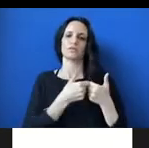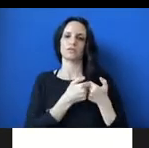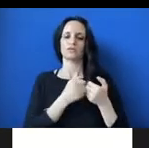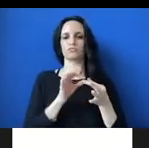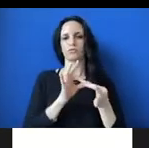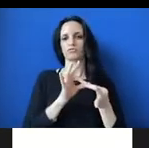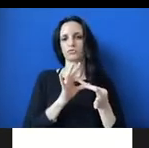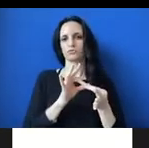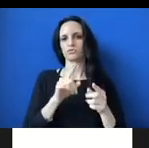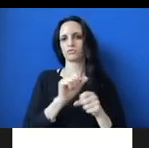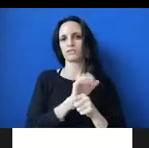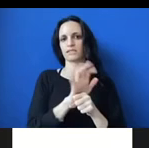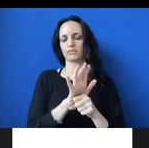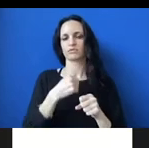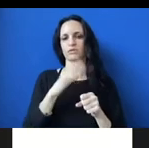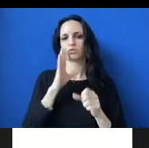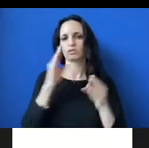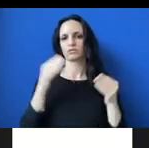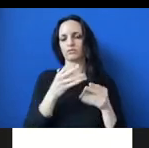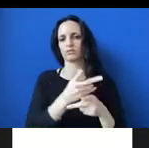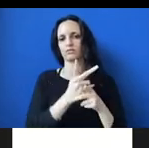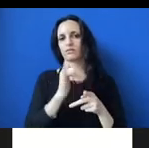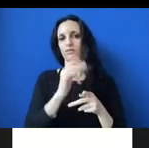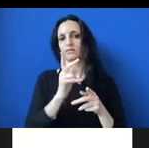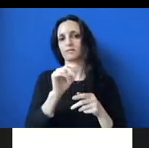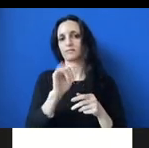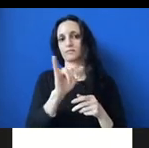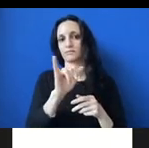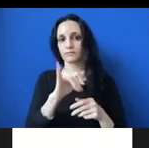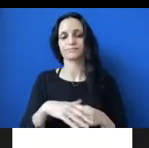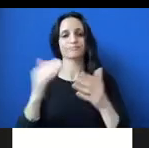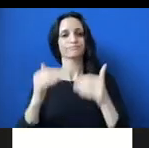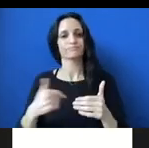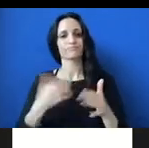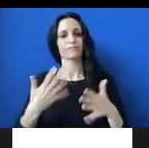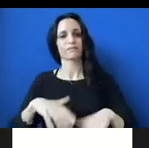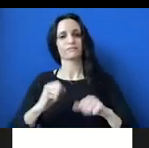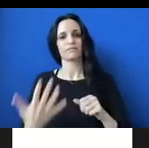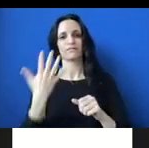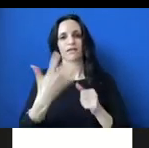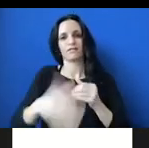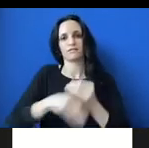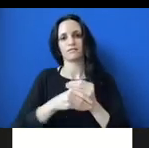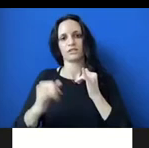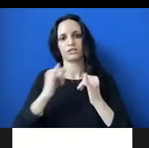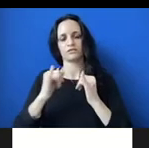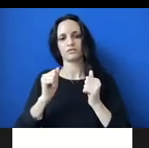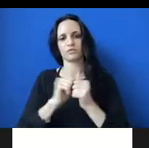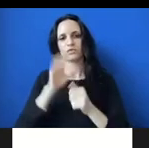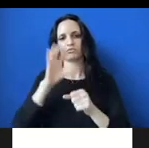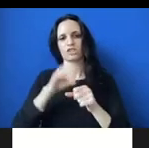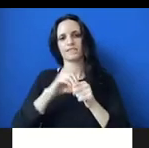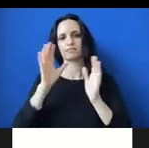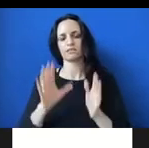pandemic. So I'll be drawing on that data as well. Um, and then I conducted five supplemental interviews with participants that had also